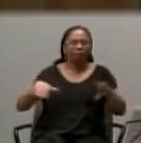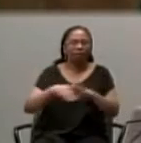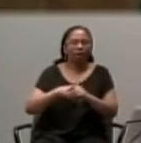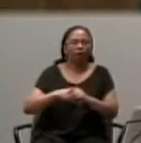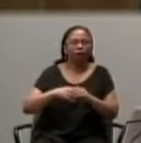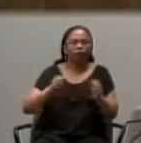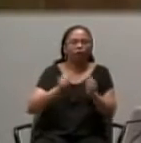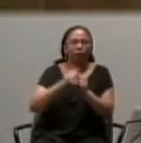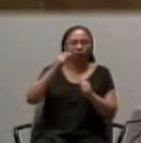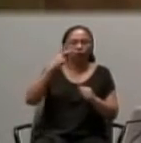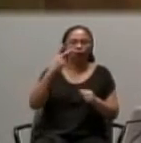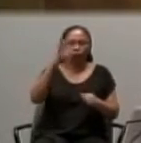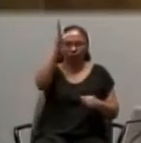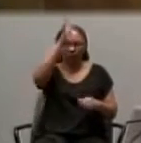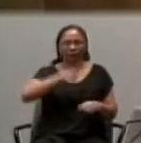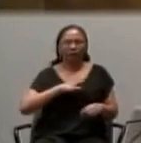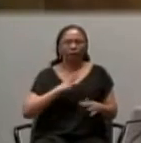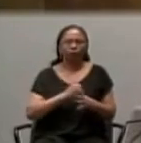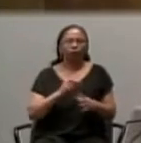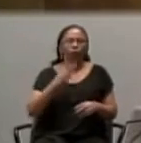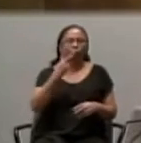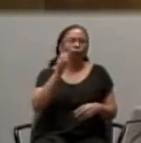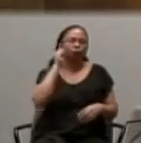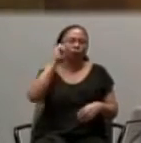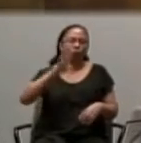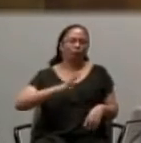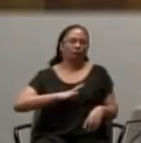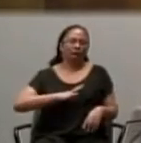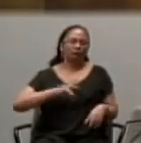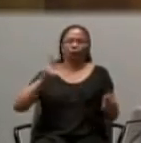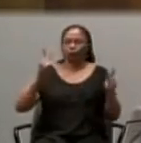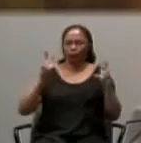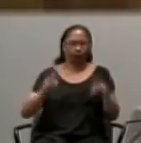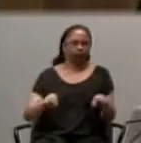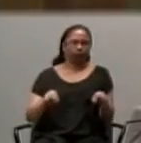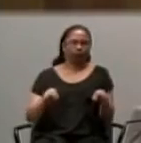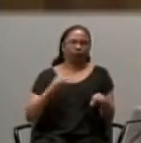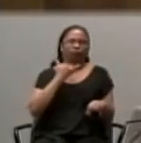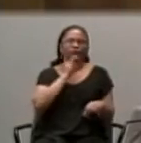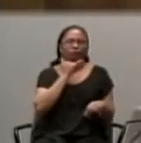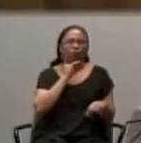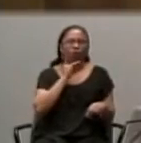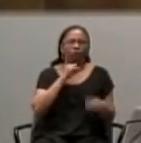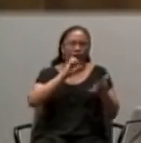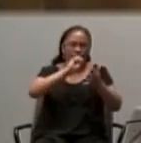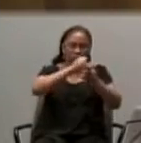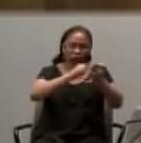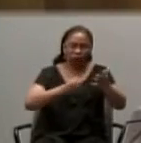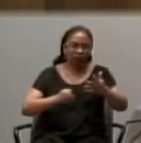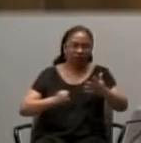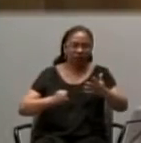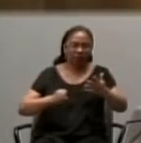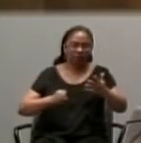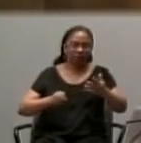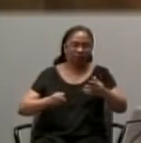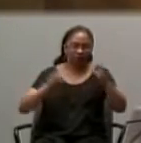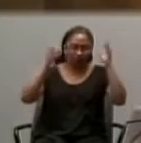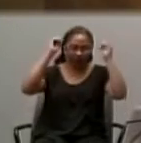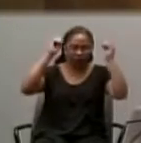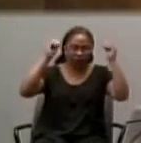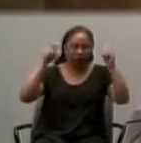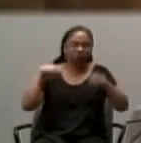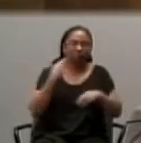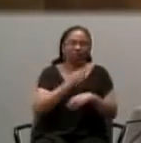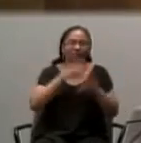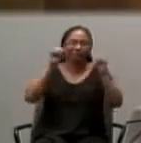Very clear. Because, The instructions of scripture, Are very clear. It